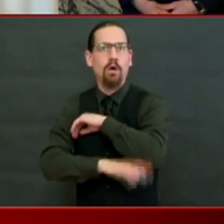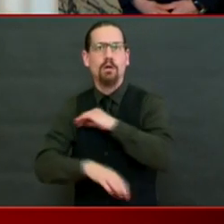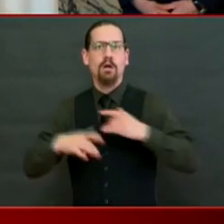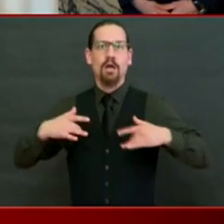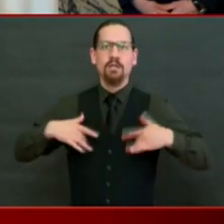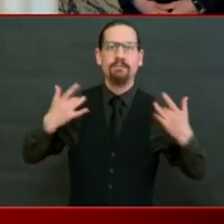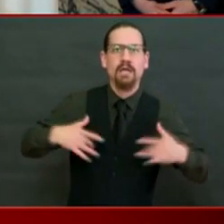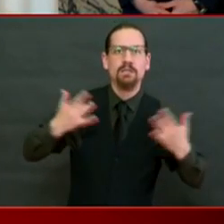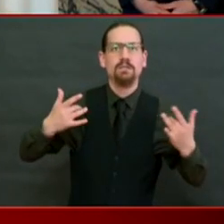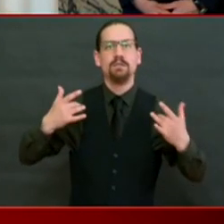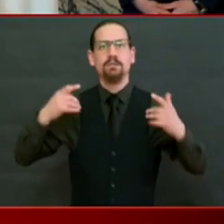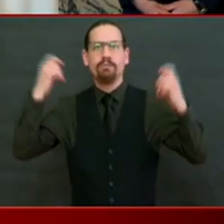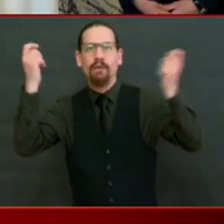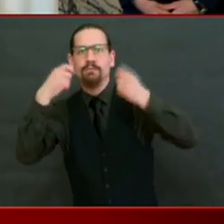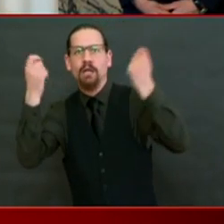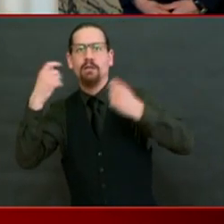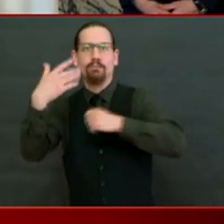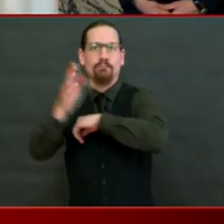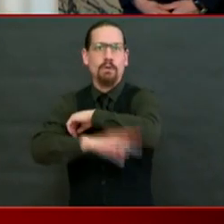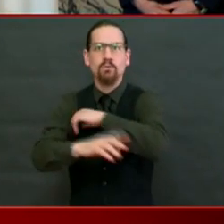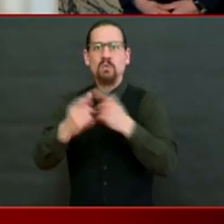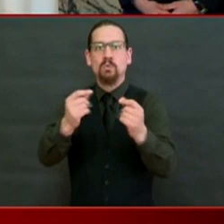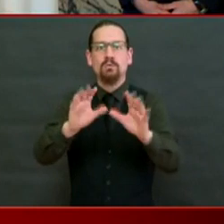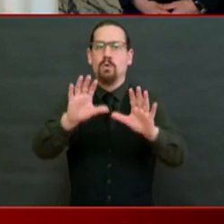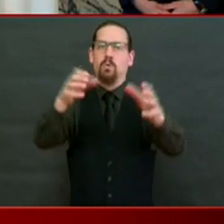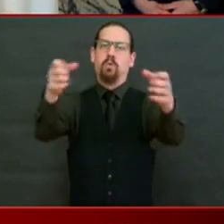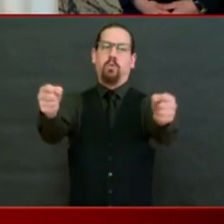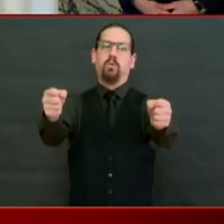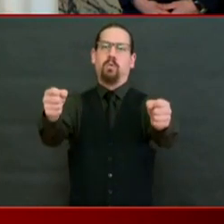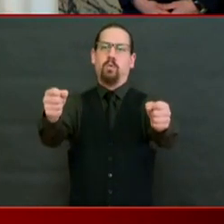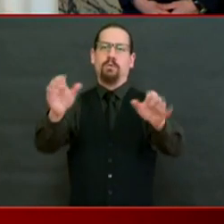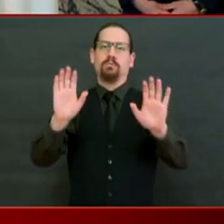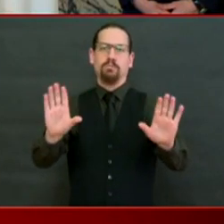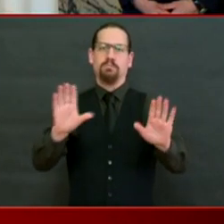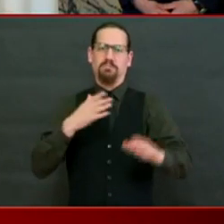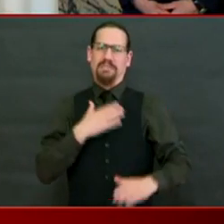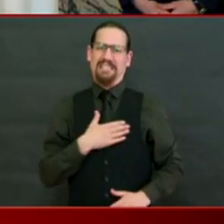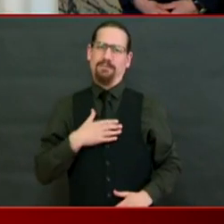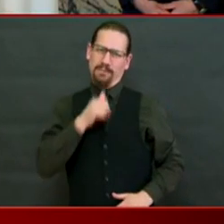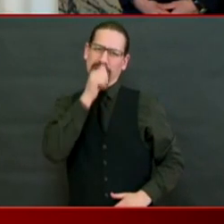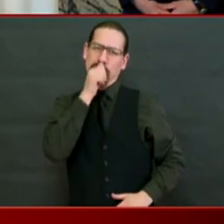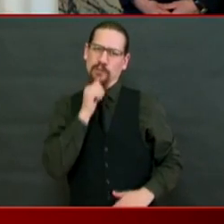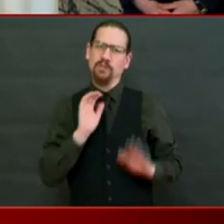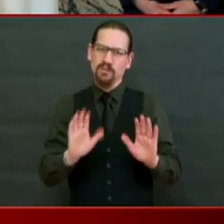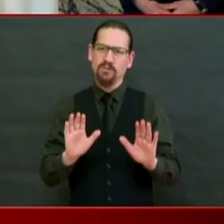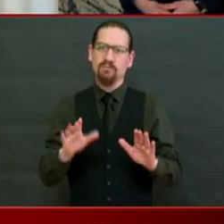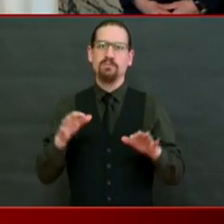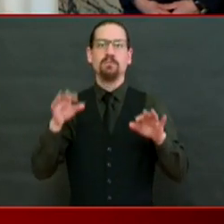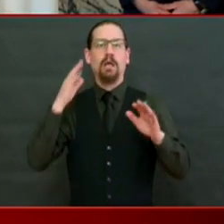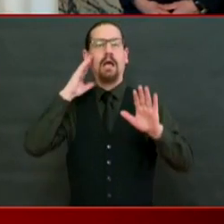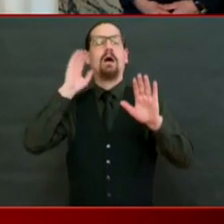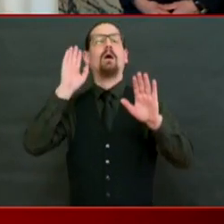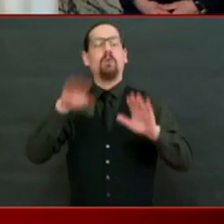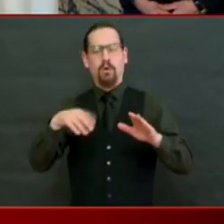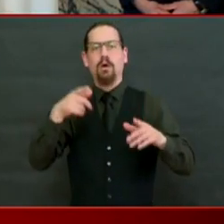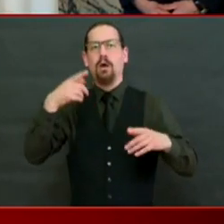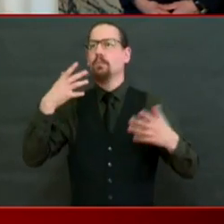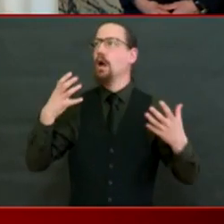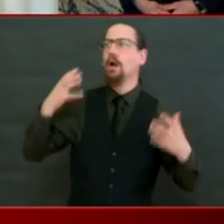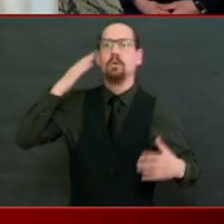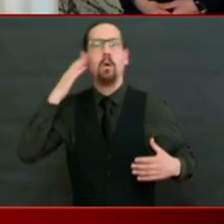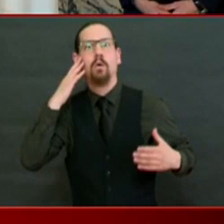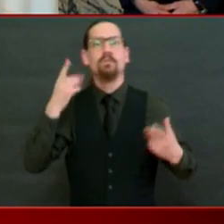I'm going to ask for a little patience. It's very hard for us to know now what life's going to look like in Rhode Island in September.